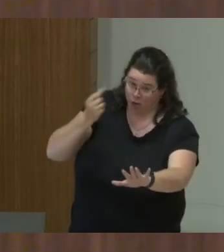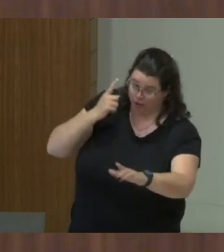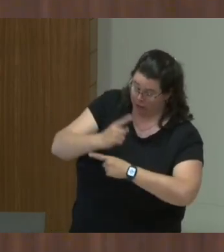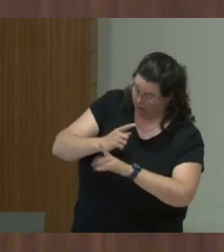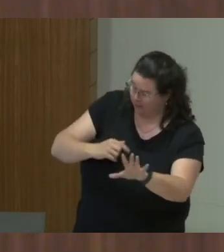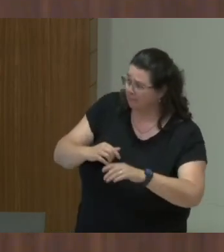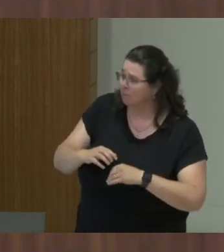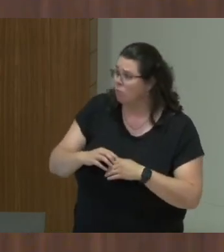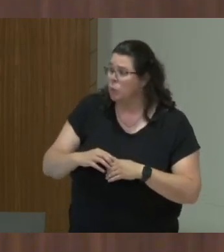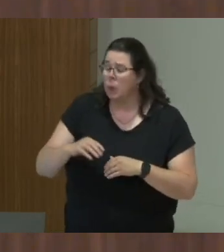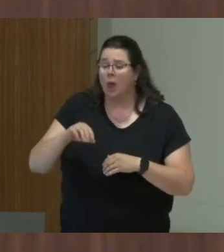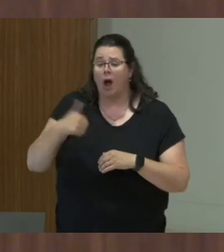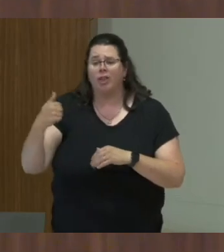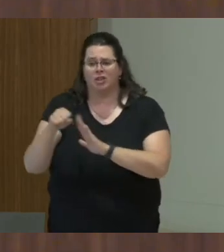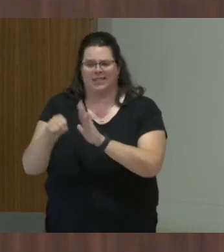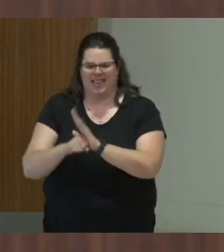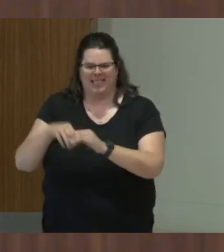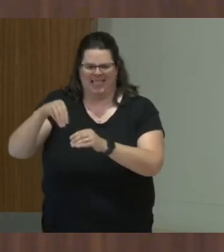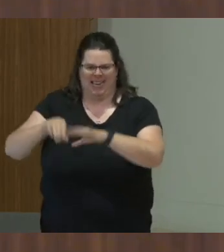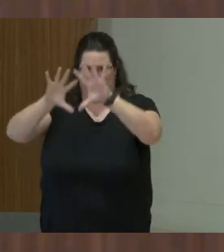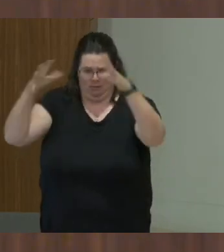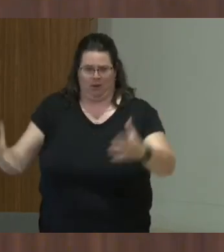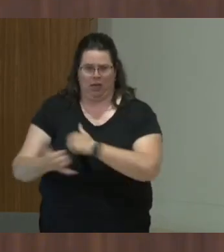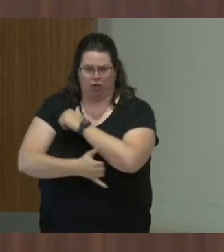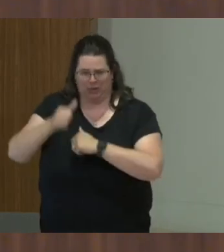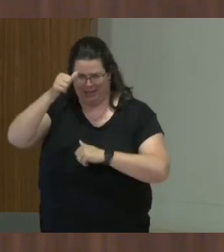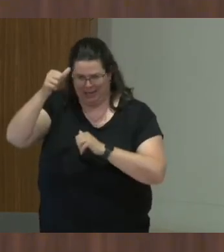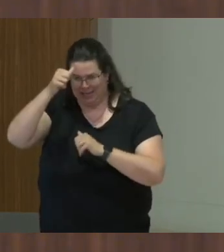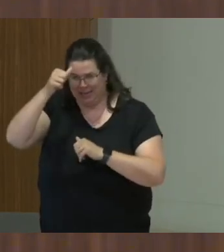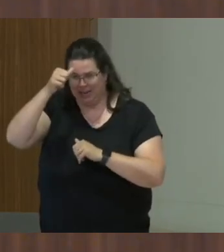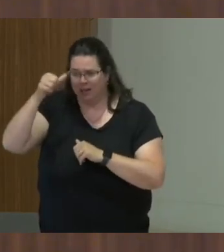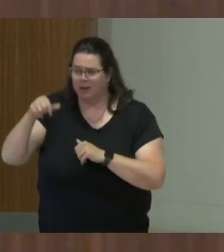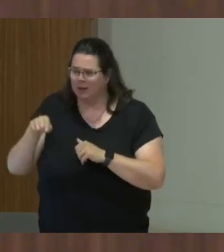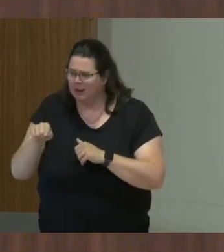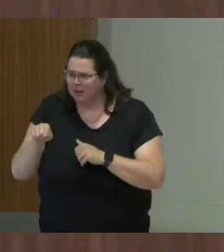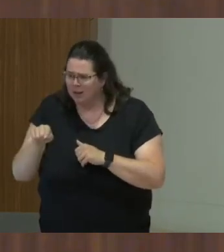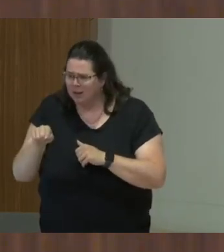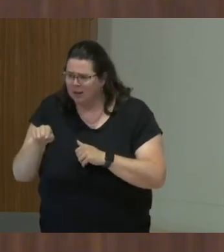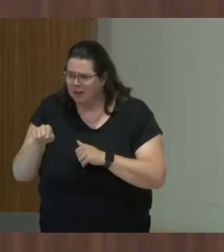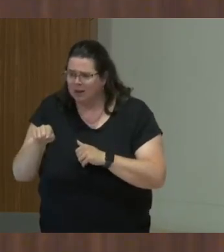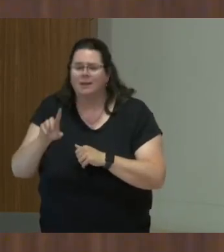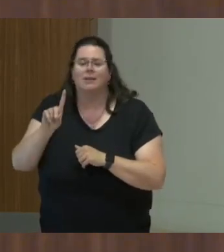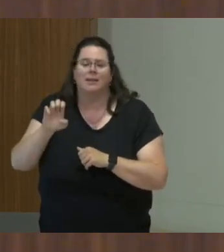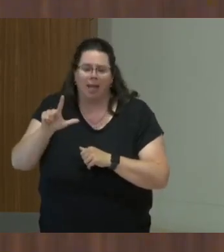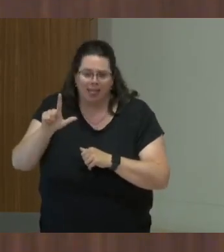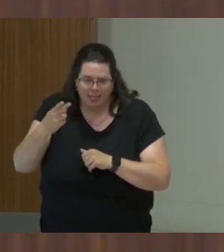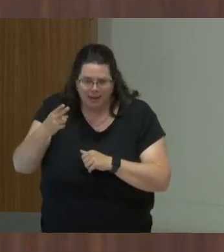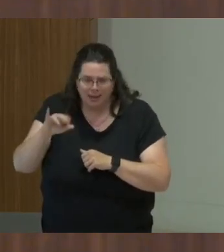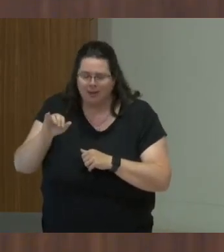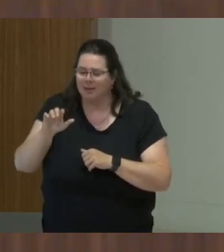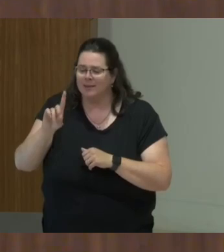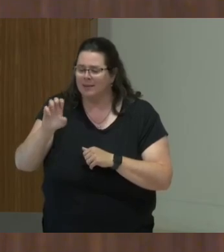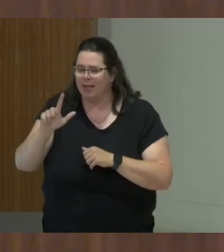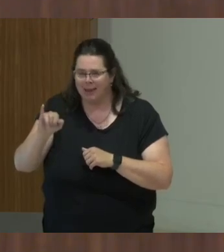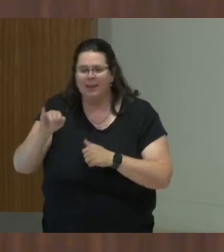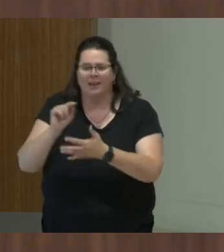India, having witnessed similar kind of deaths. Rajasthan, Kerala, Delhi, Maharashtra, there are this